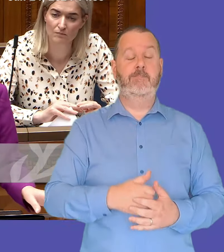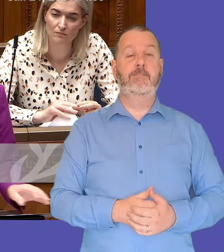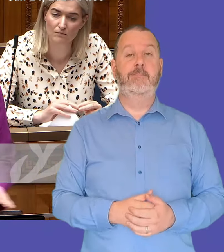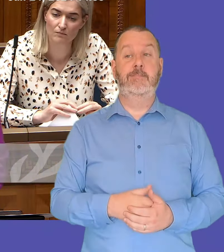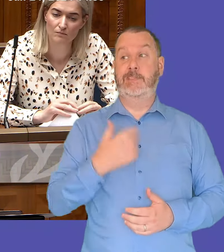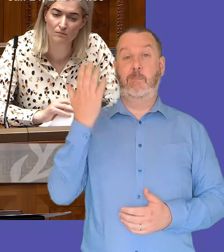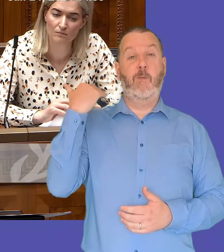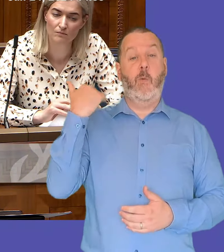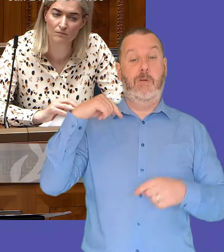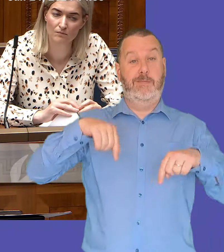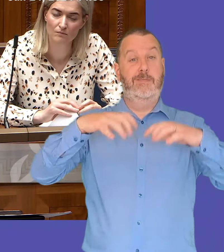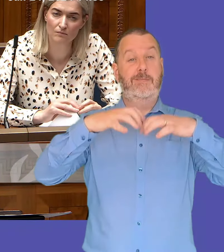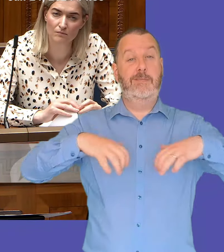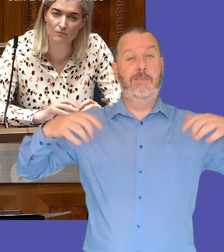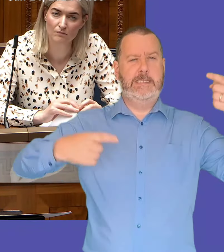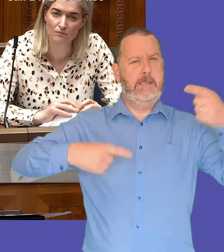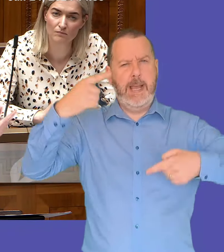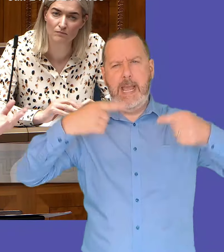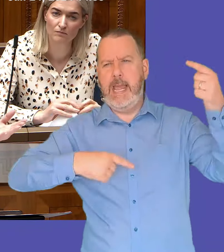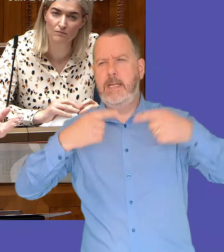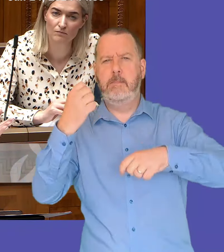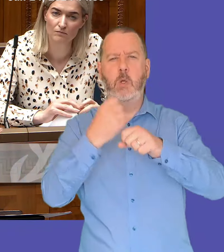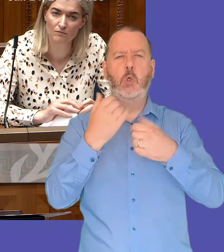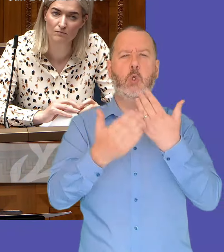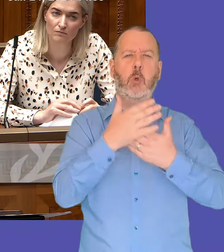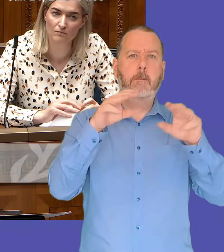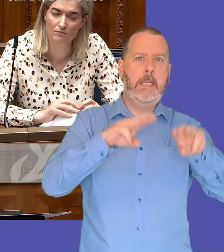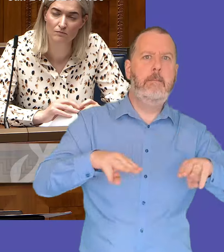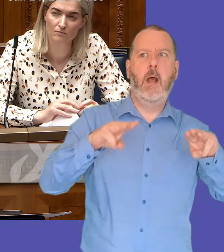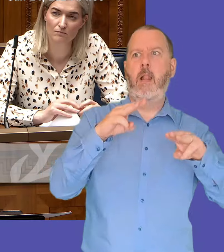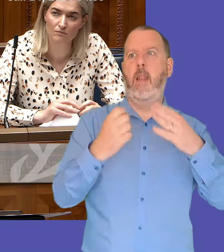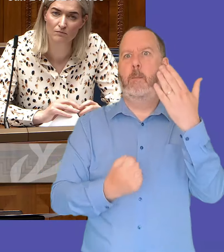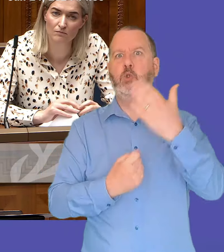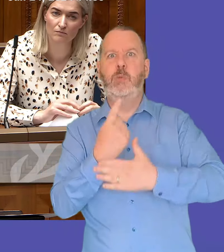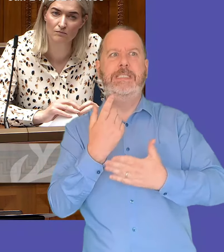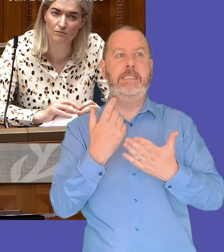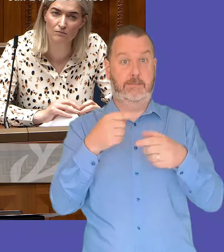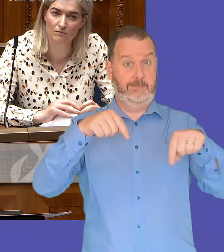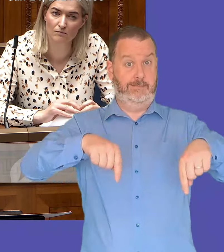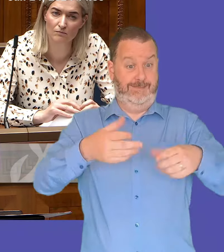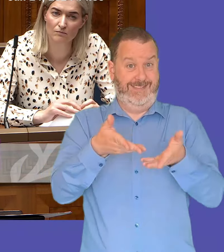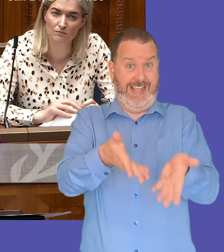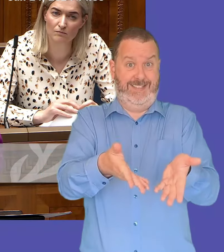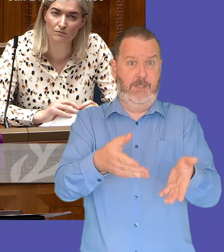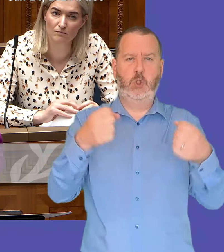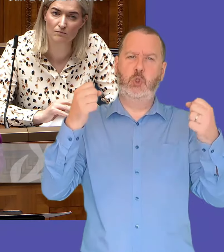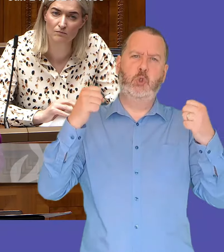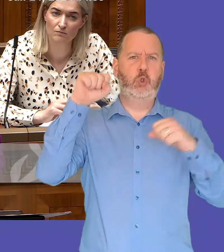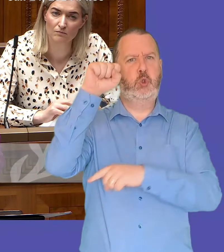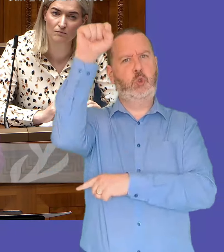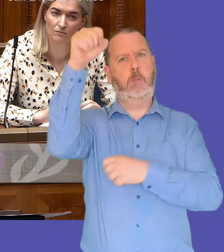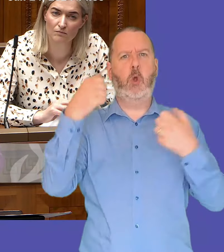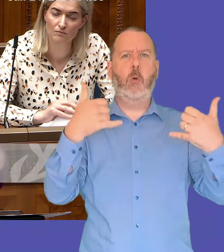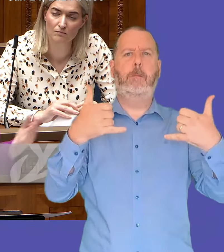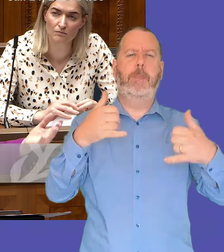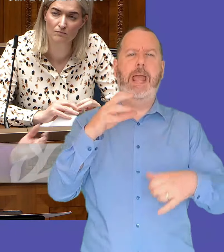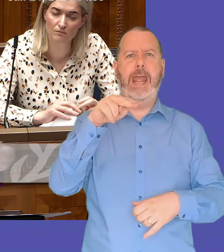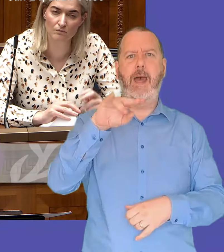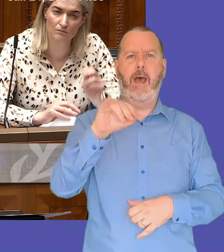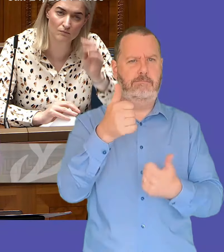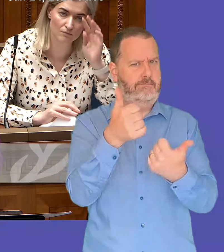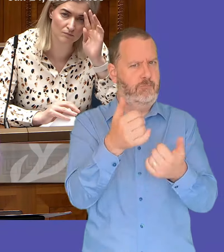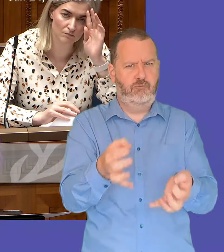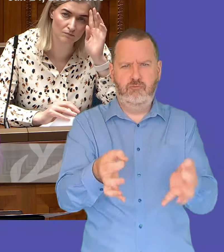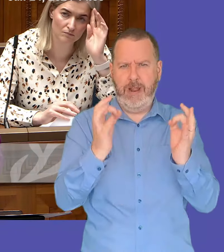earlier debating um opportunities for our young people this is a great example of an opportunity for our young people in terms of the sporting field and to compete